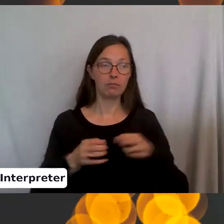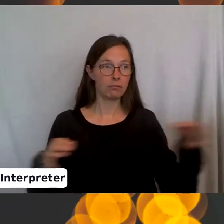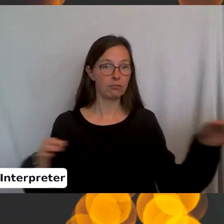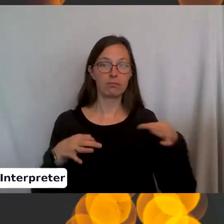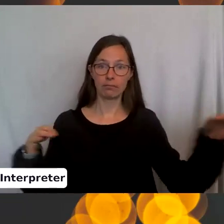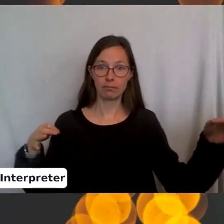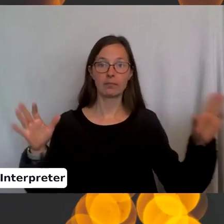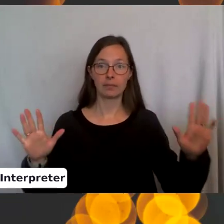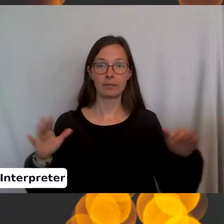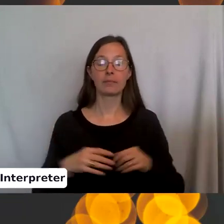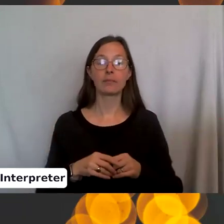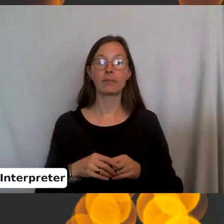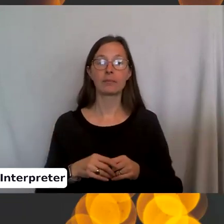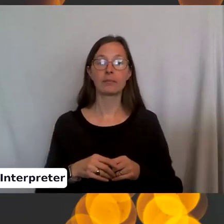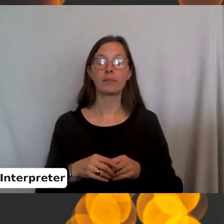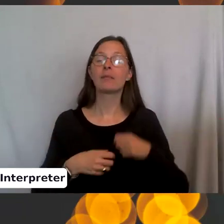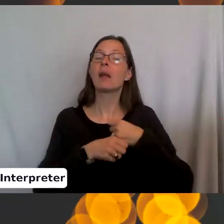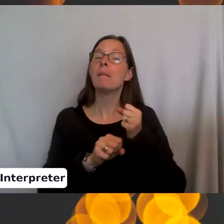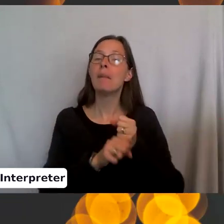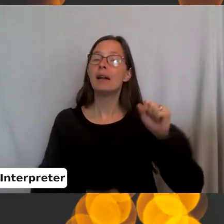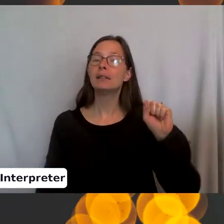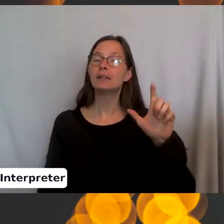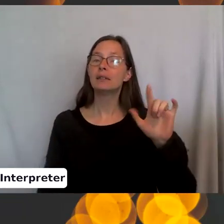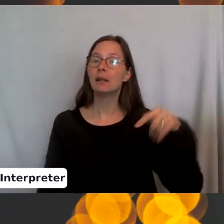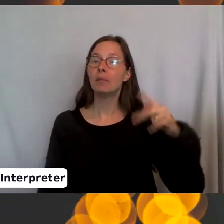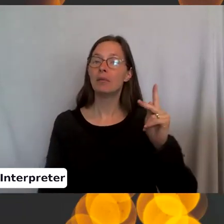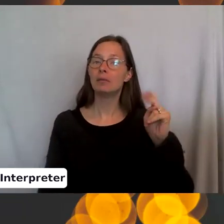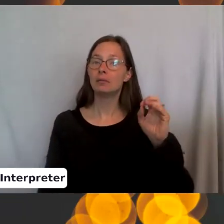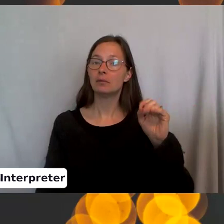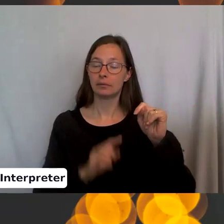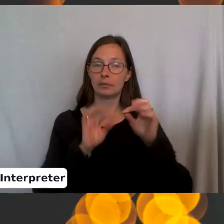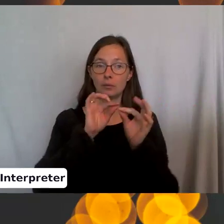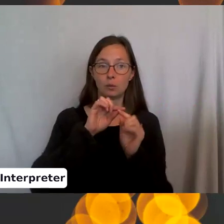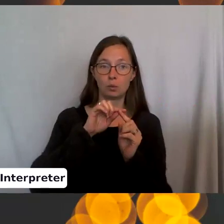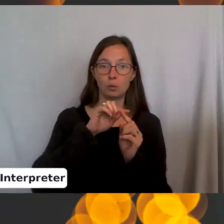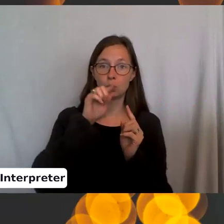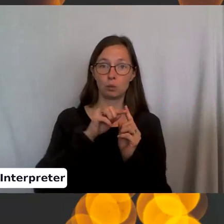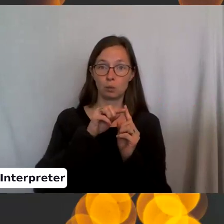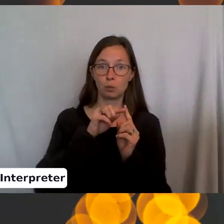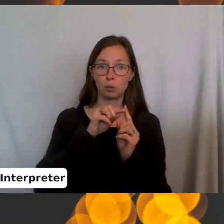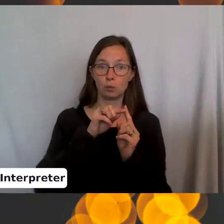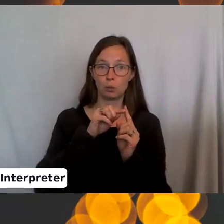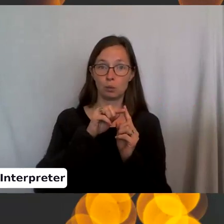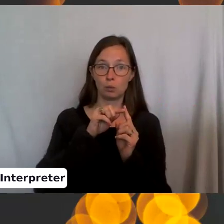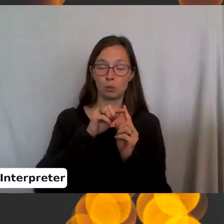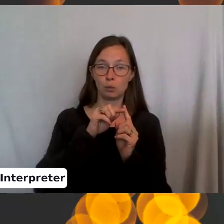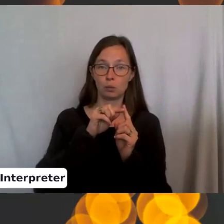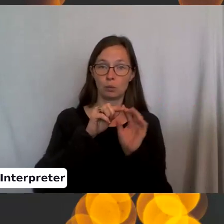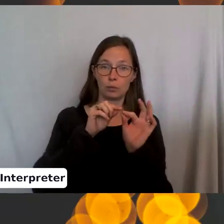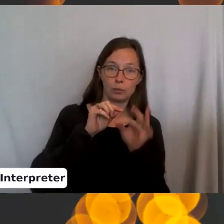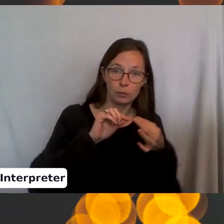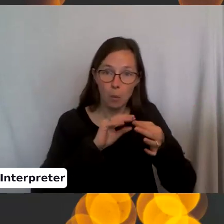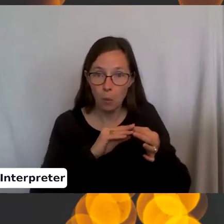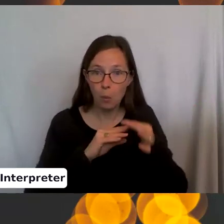you're going to make a little slipknot. So around your finger and just push the loop through, you know how to do this.